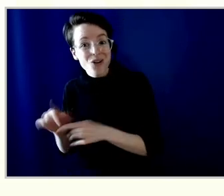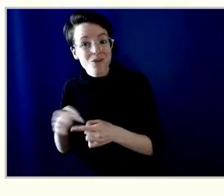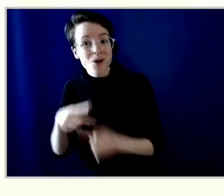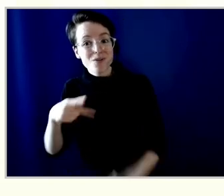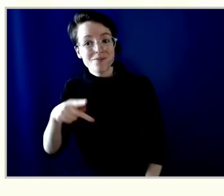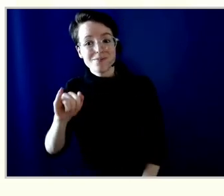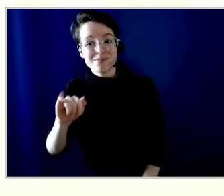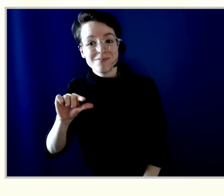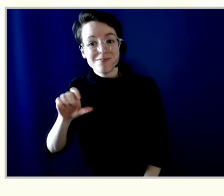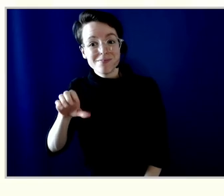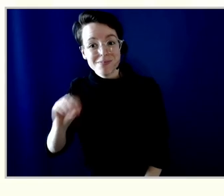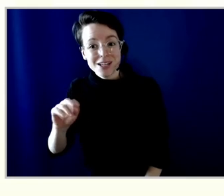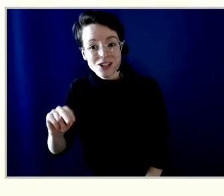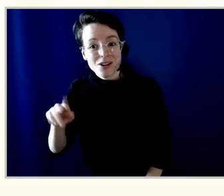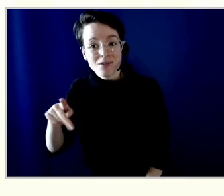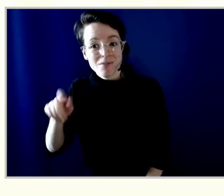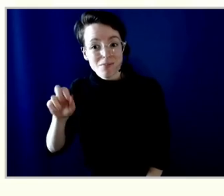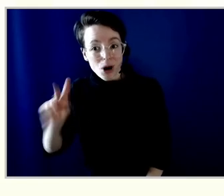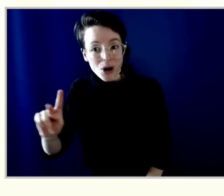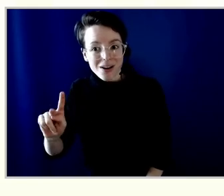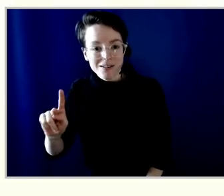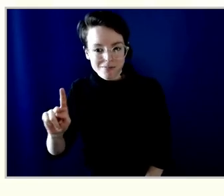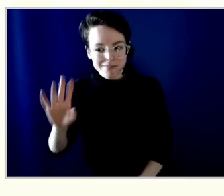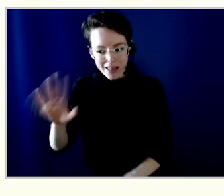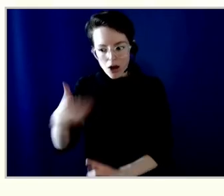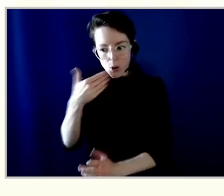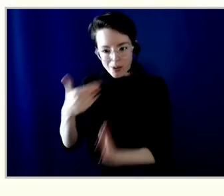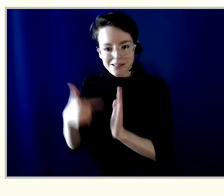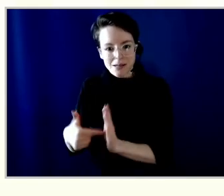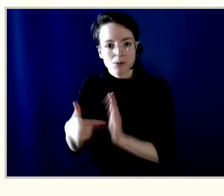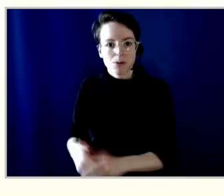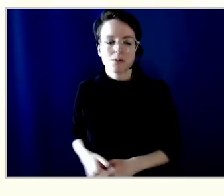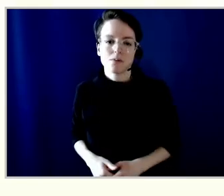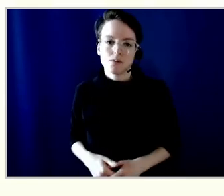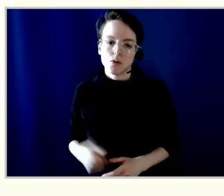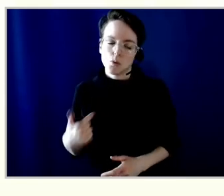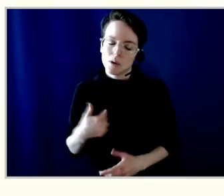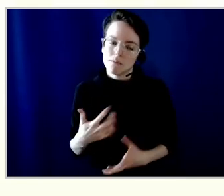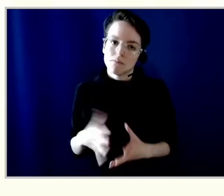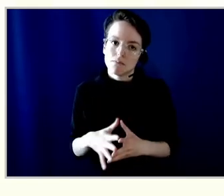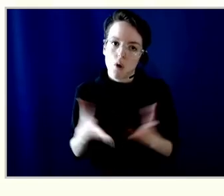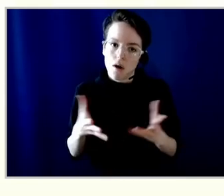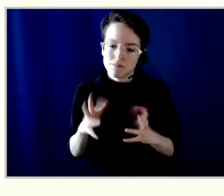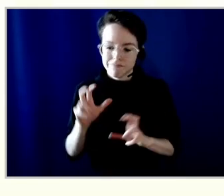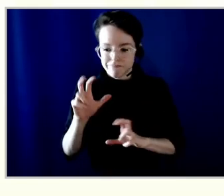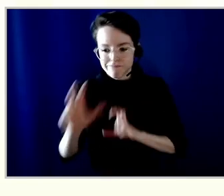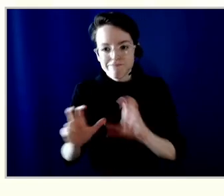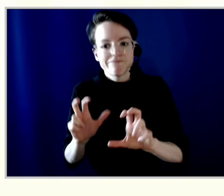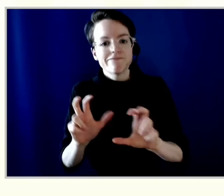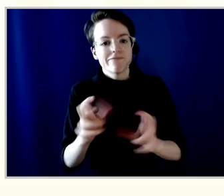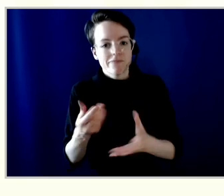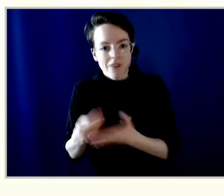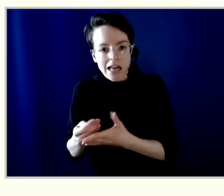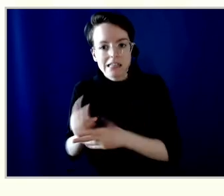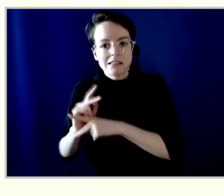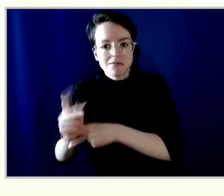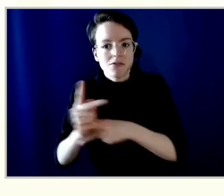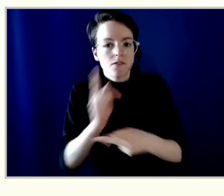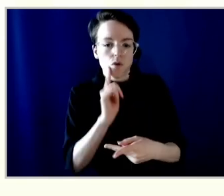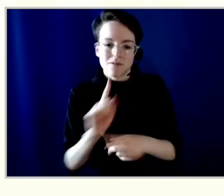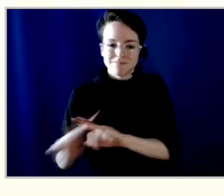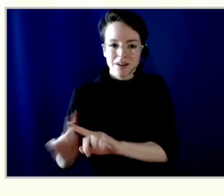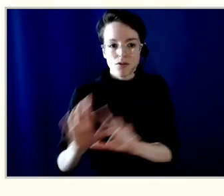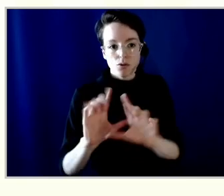investment team, we're certainly always providing funding to various groups. Specifically with Chinatown, we certainly have worked